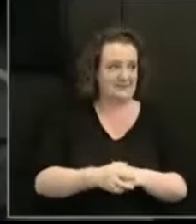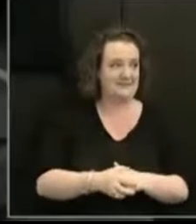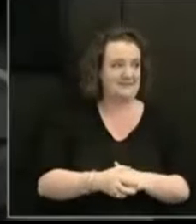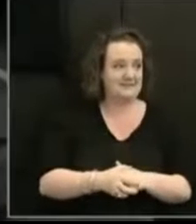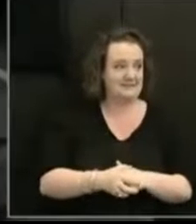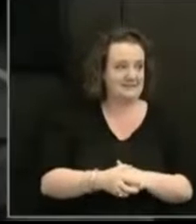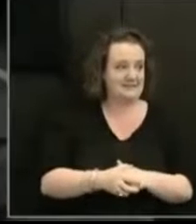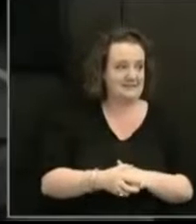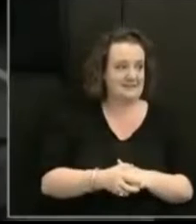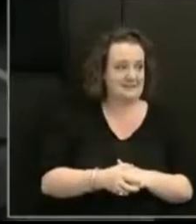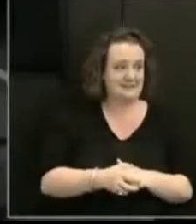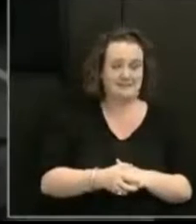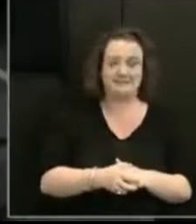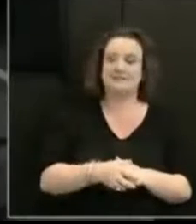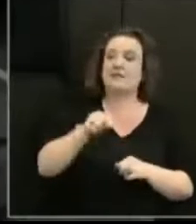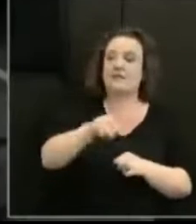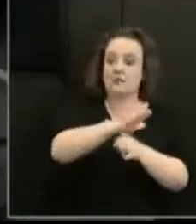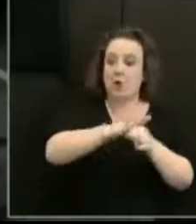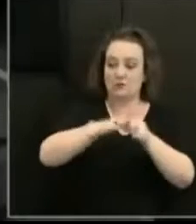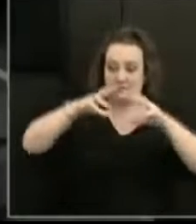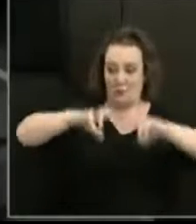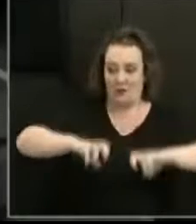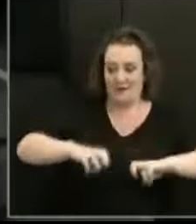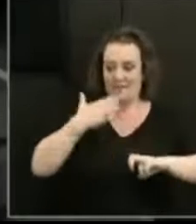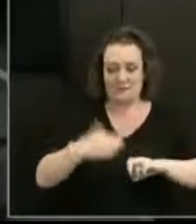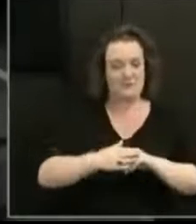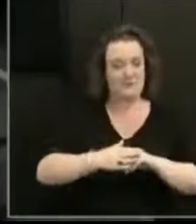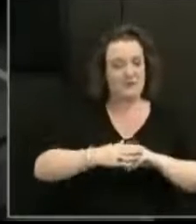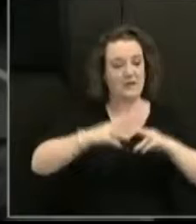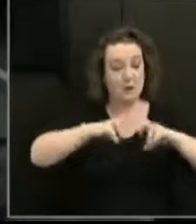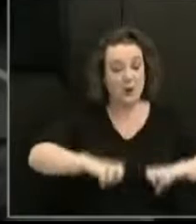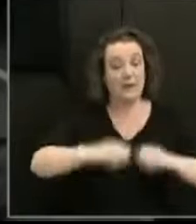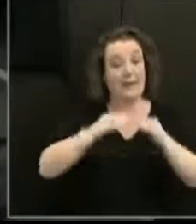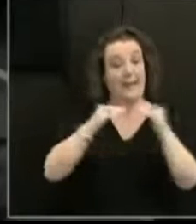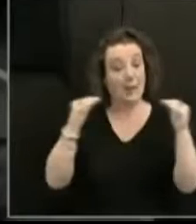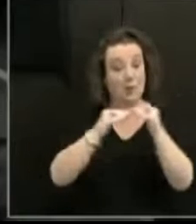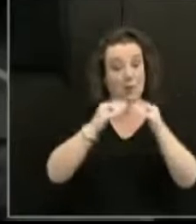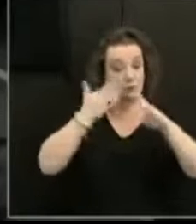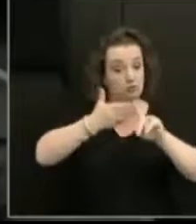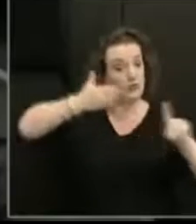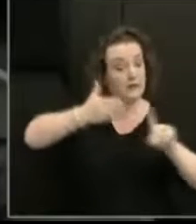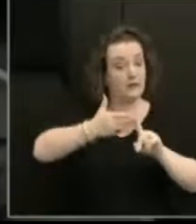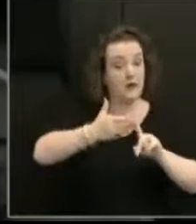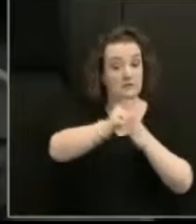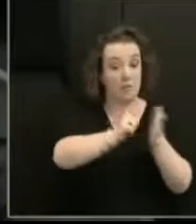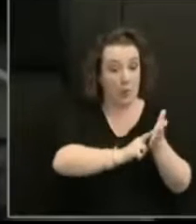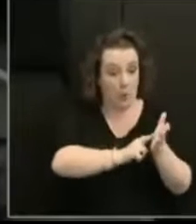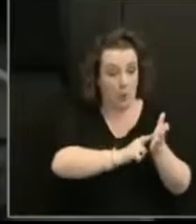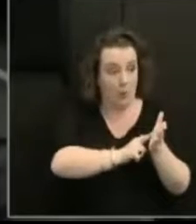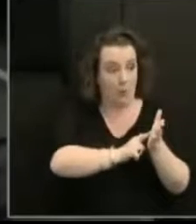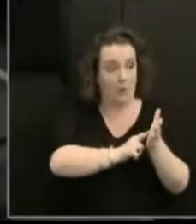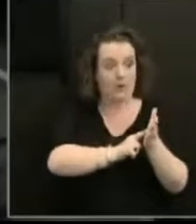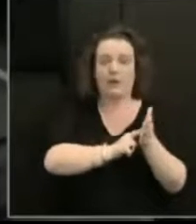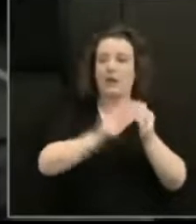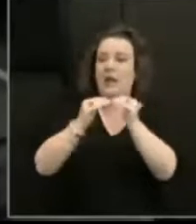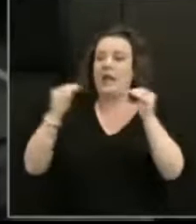The ones relevant to the context of this inquiry are... right to equal recognition before the law. The right